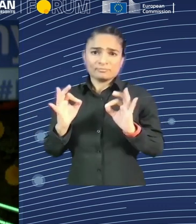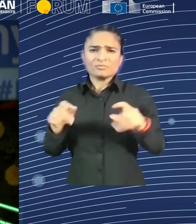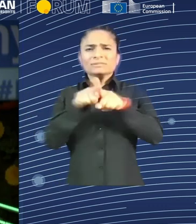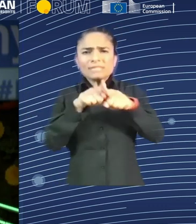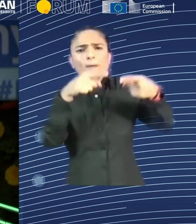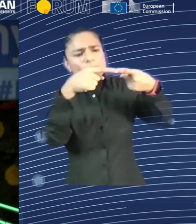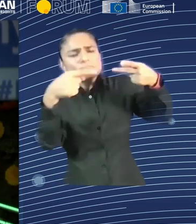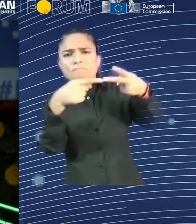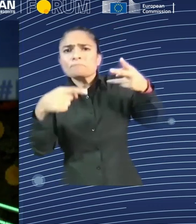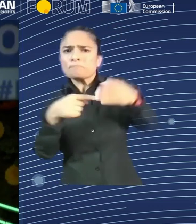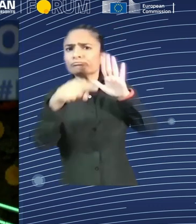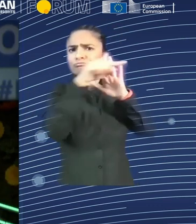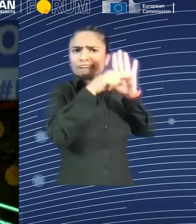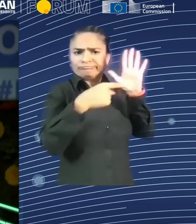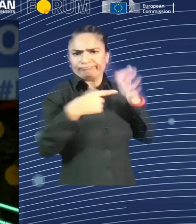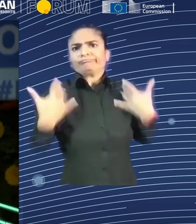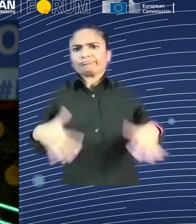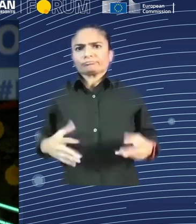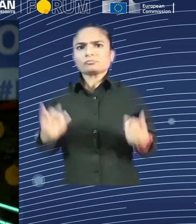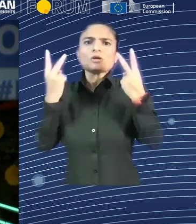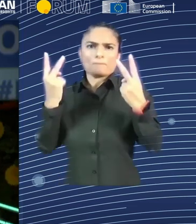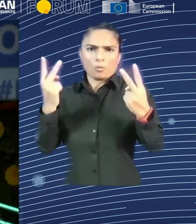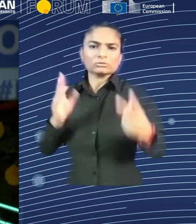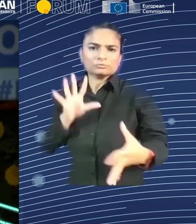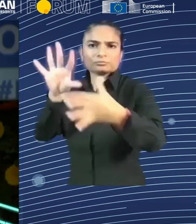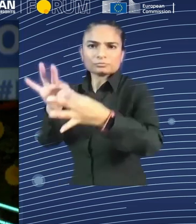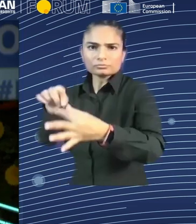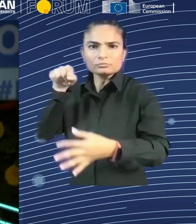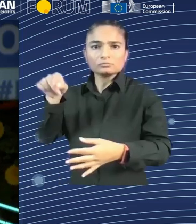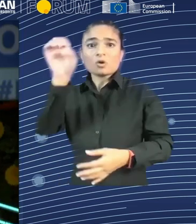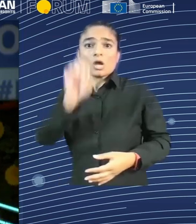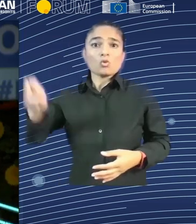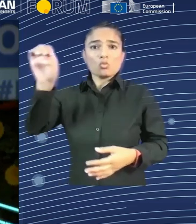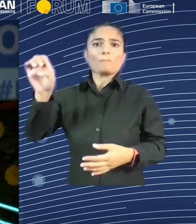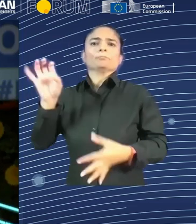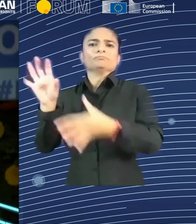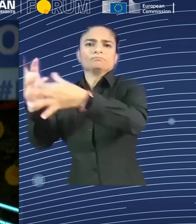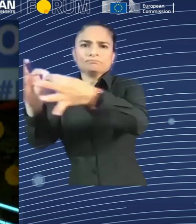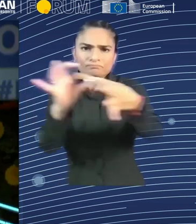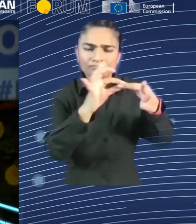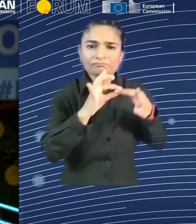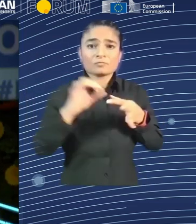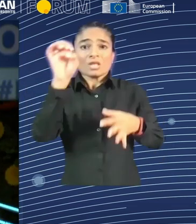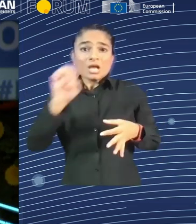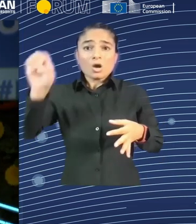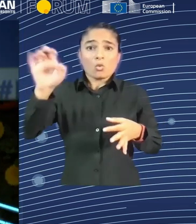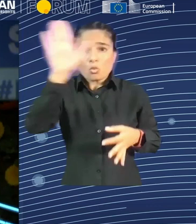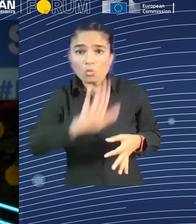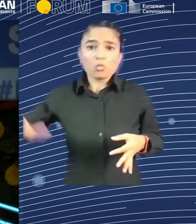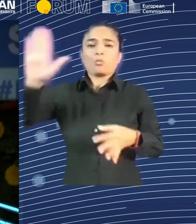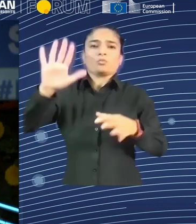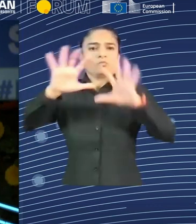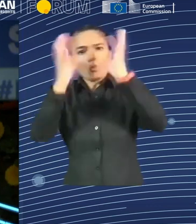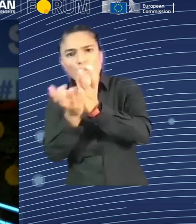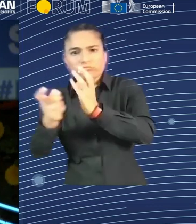with extensions abroad, we are actually having a better world. So we should be proud about the way in